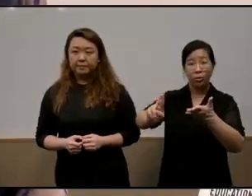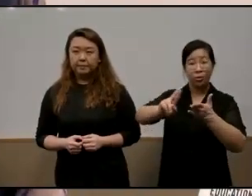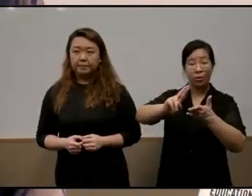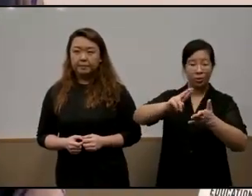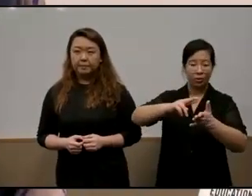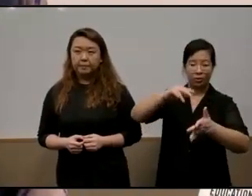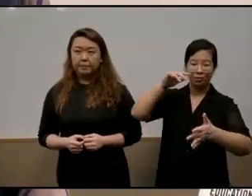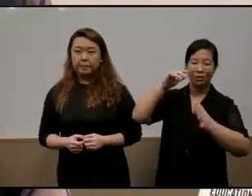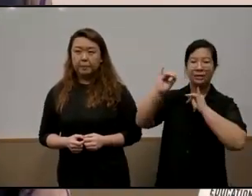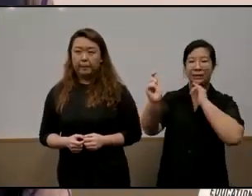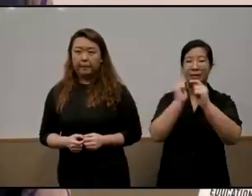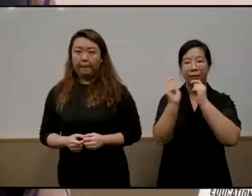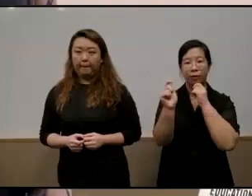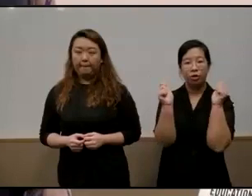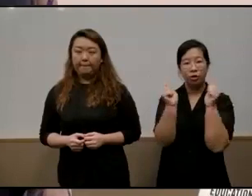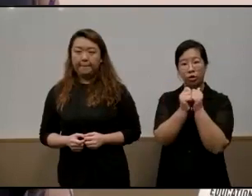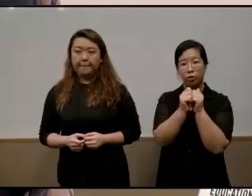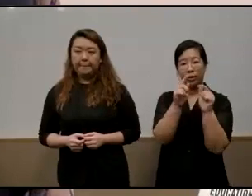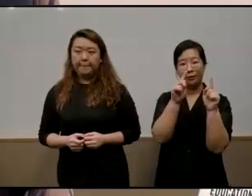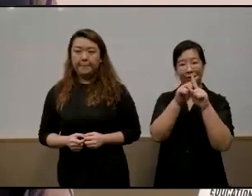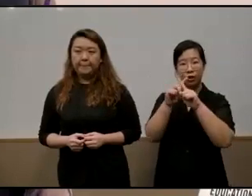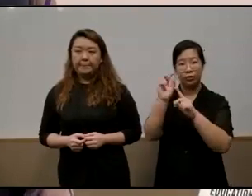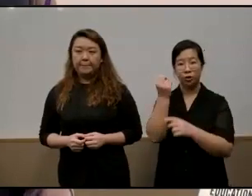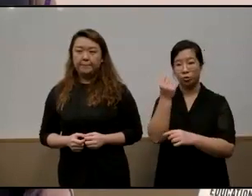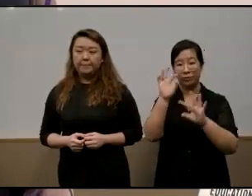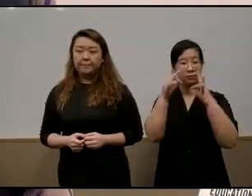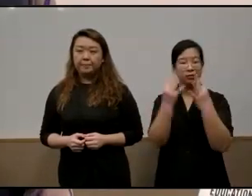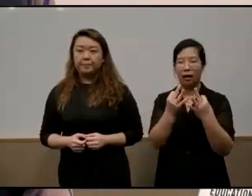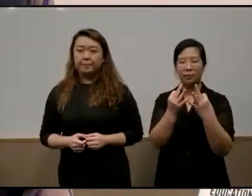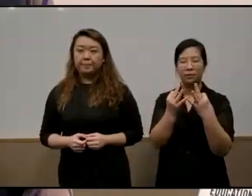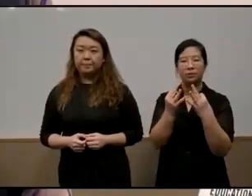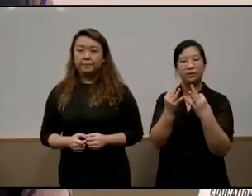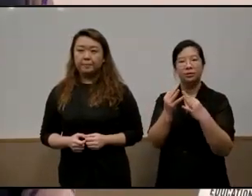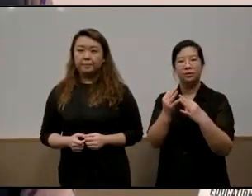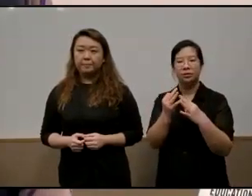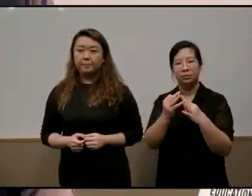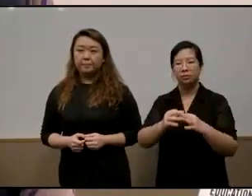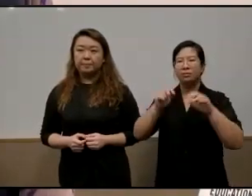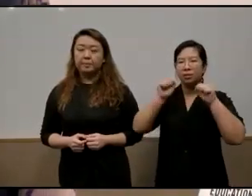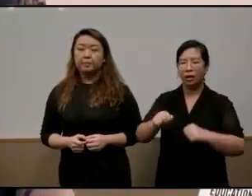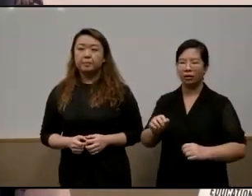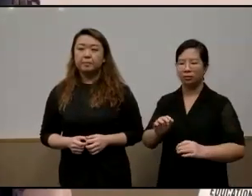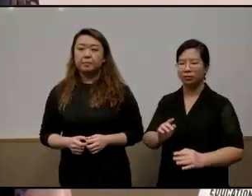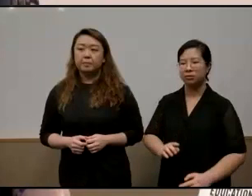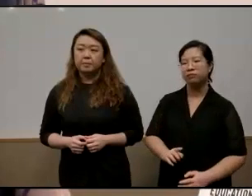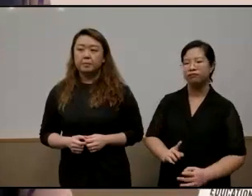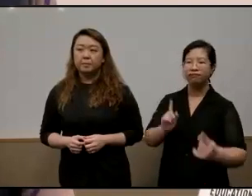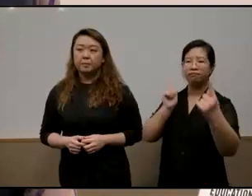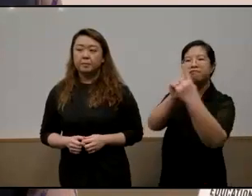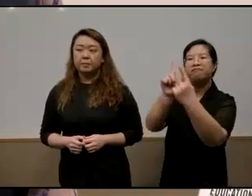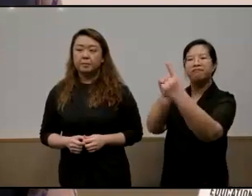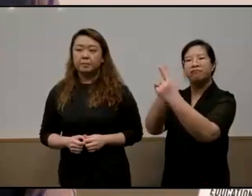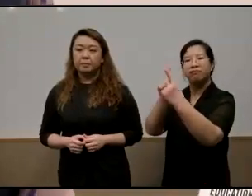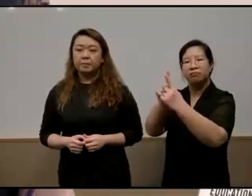interviews with the 12 families the privilege of uh being with them over a period of eight months